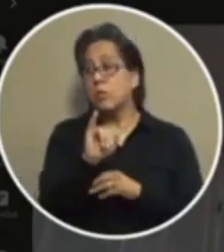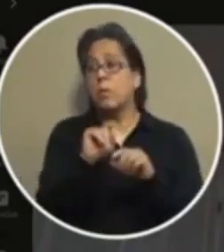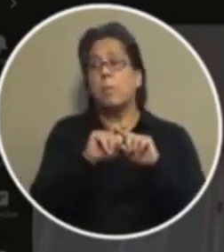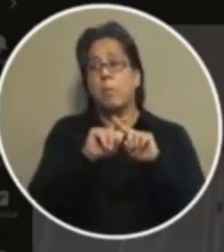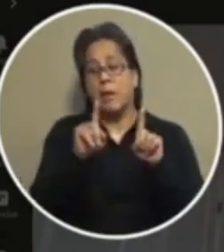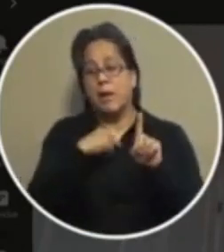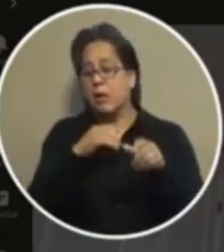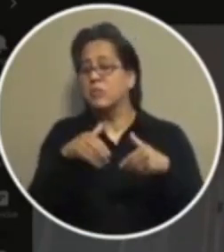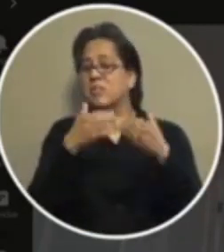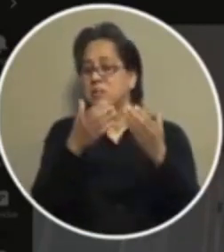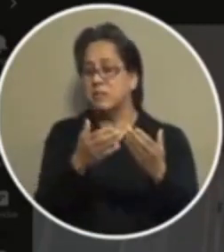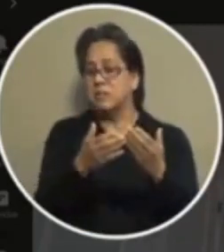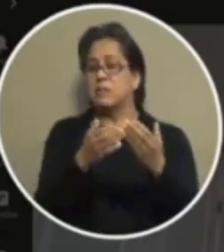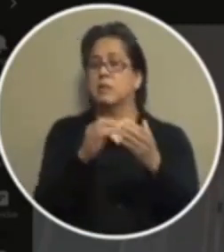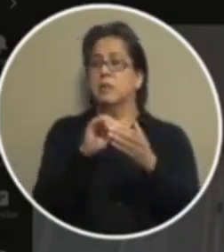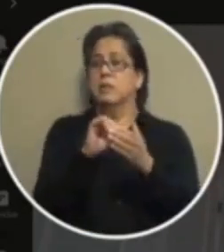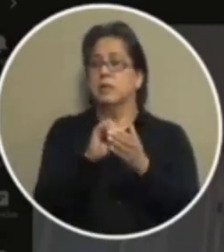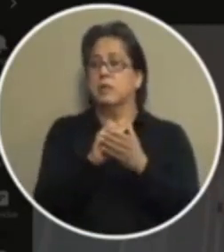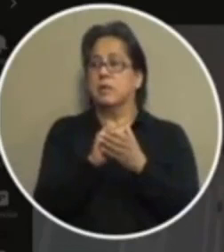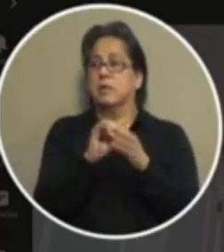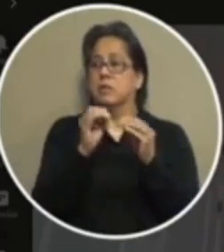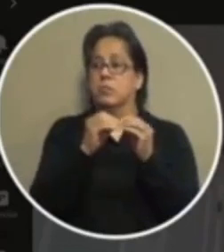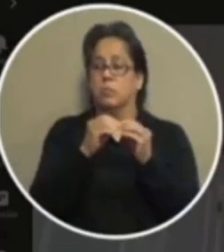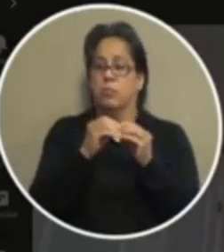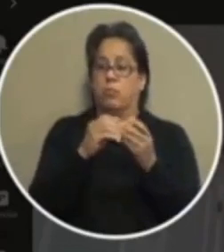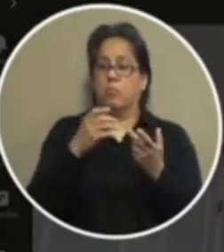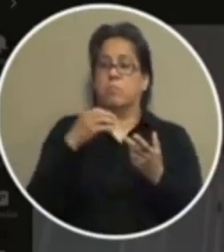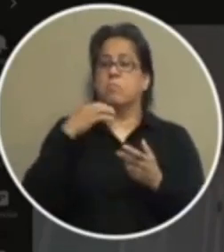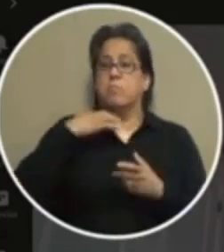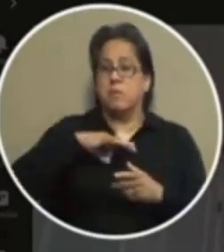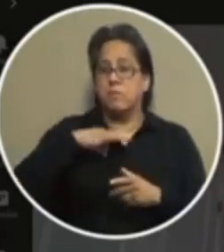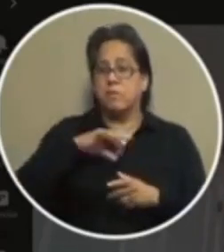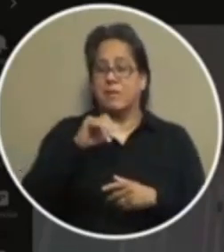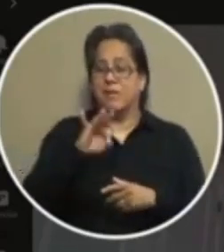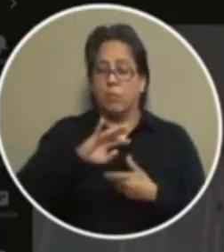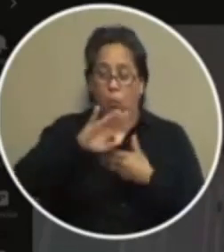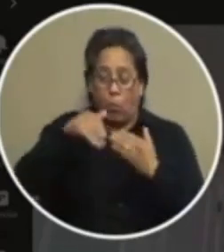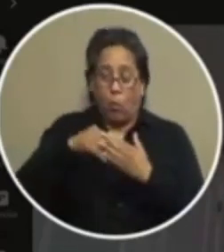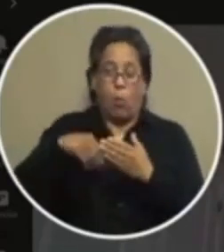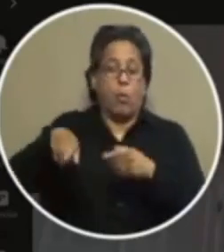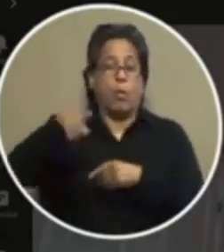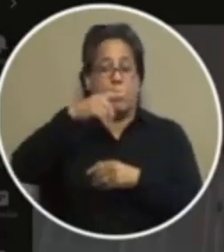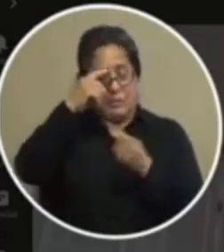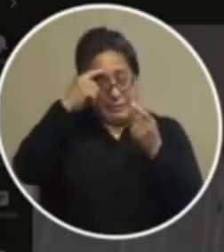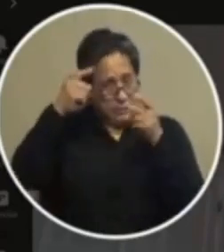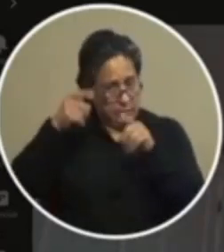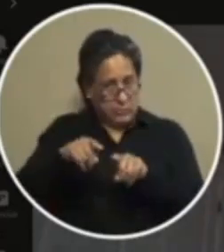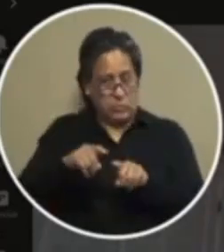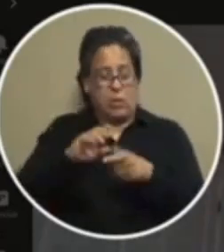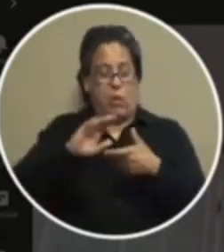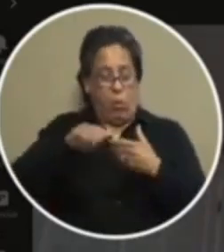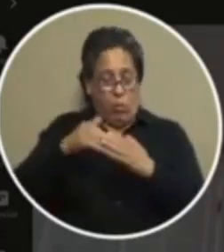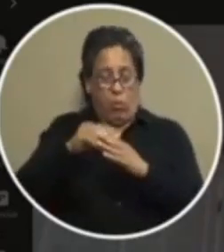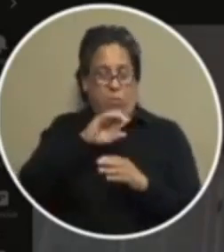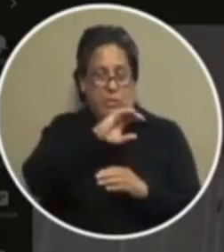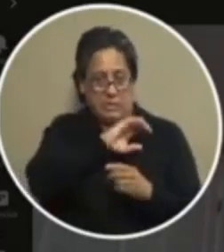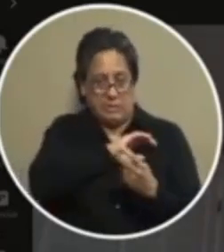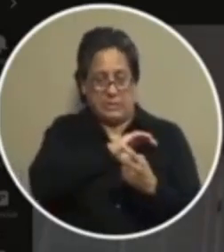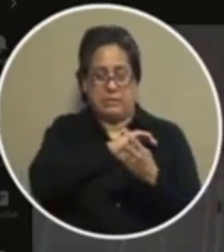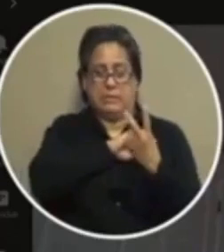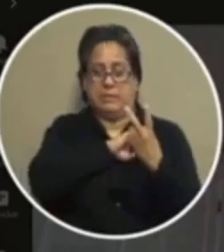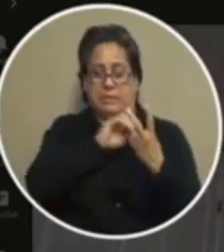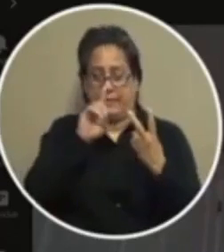suggest to you that it would be uh more beneficial if we all got together and when i say all you know the police department